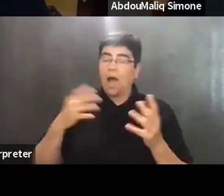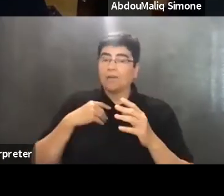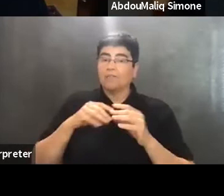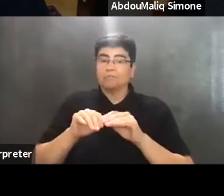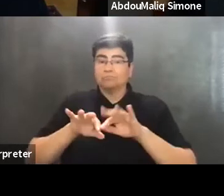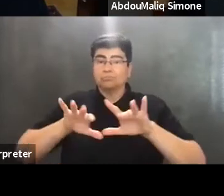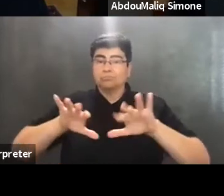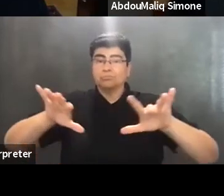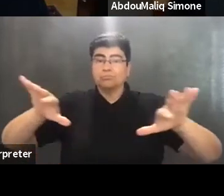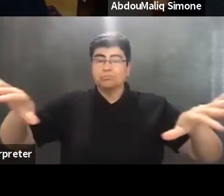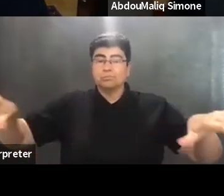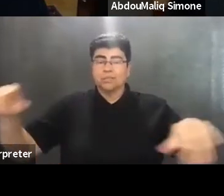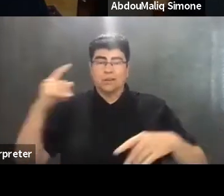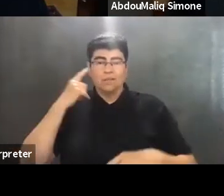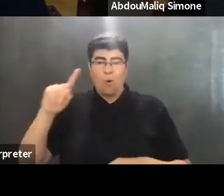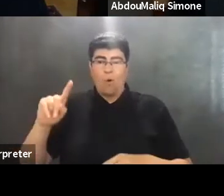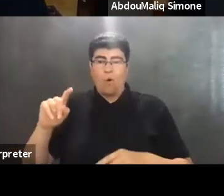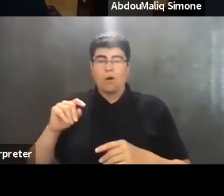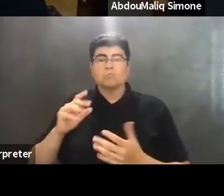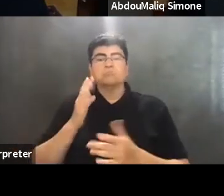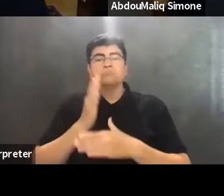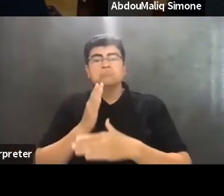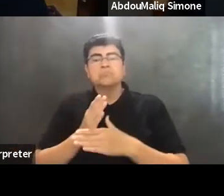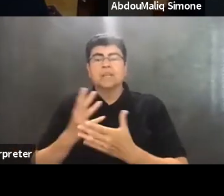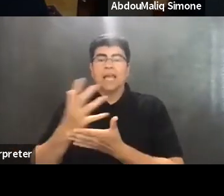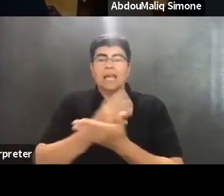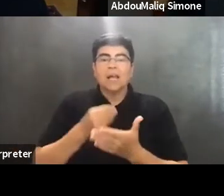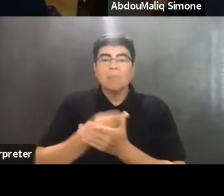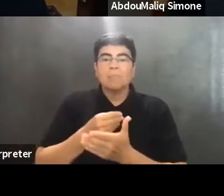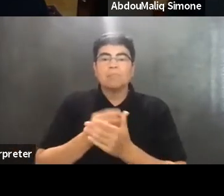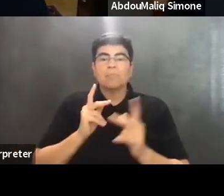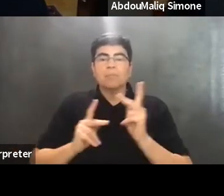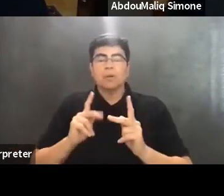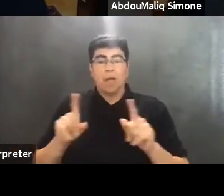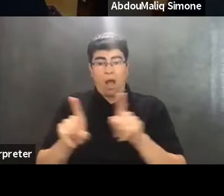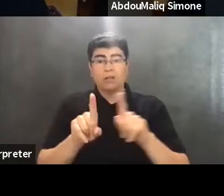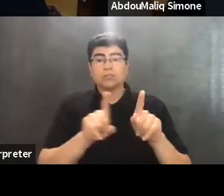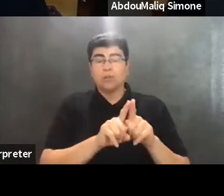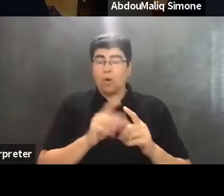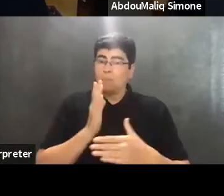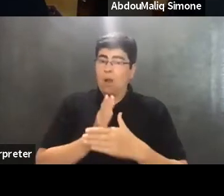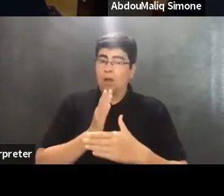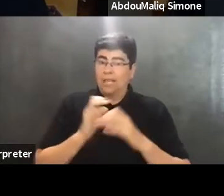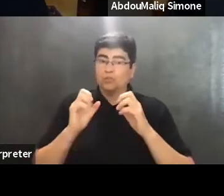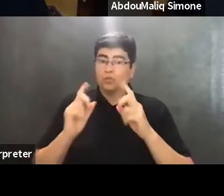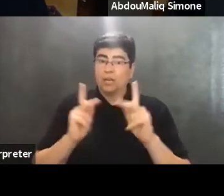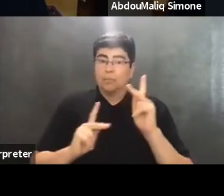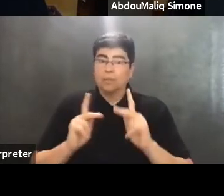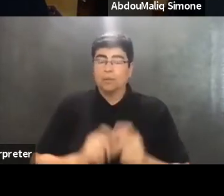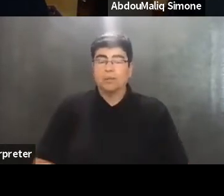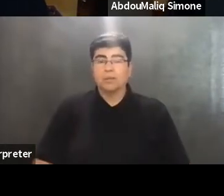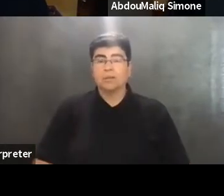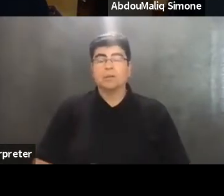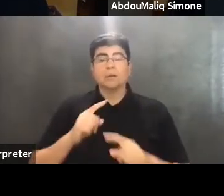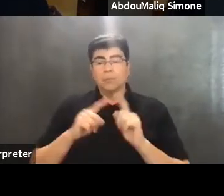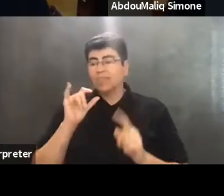push of, of modestly income people, as well as modestly educated people. But